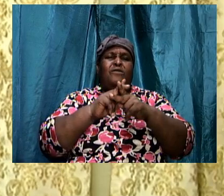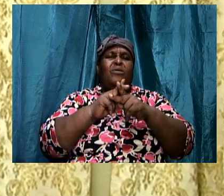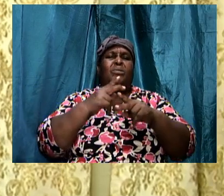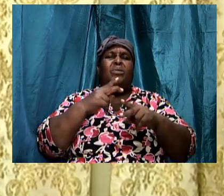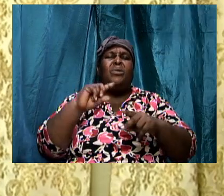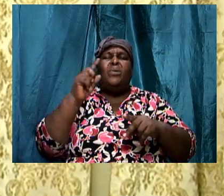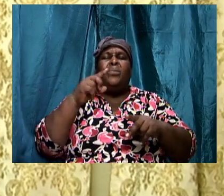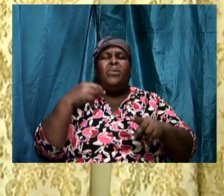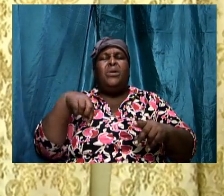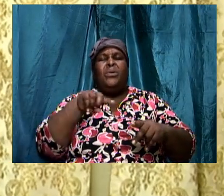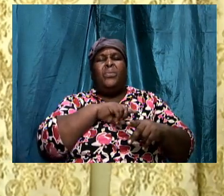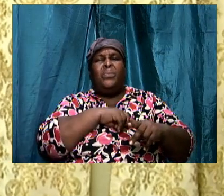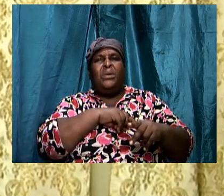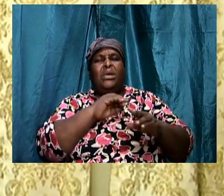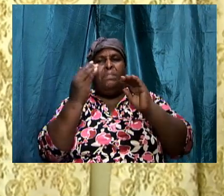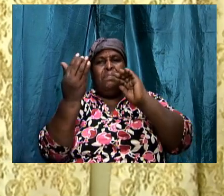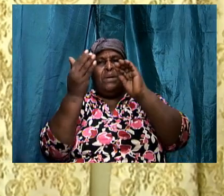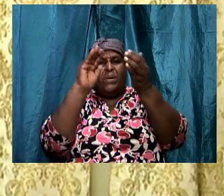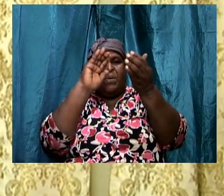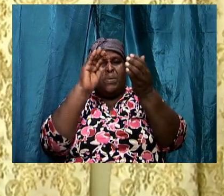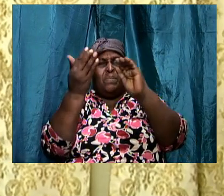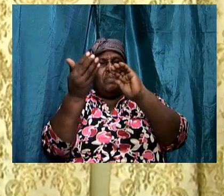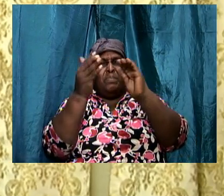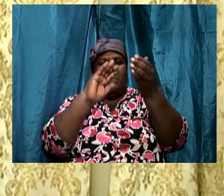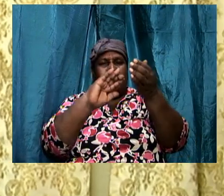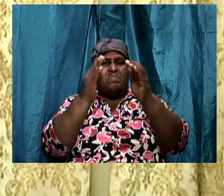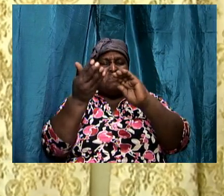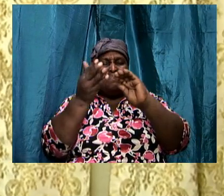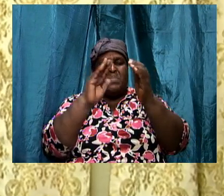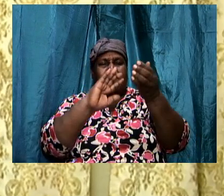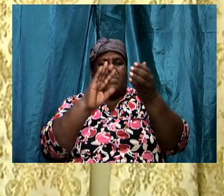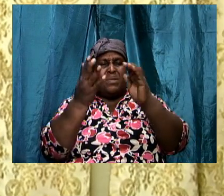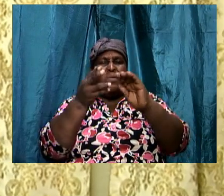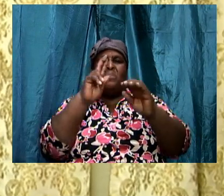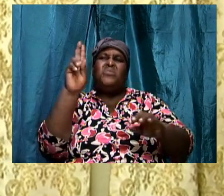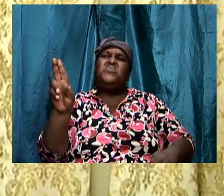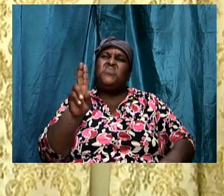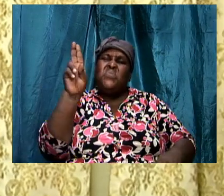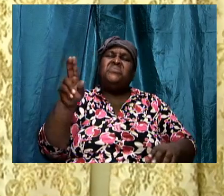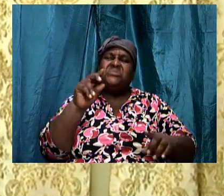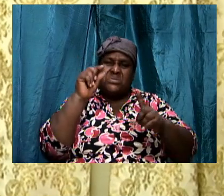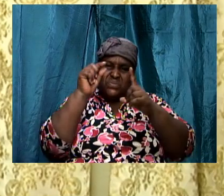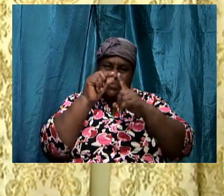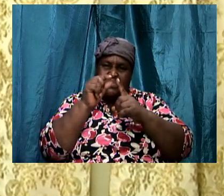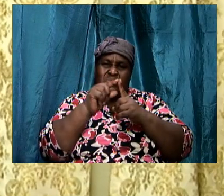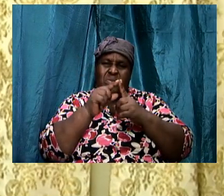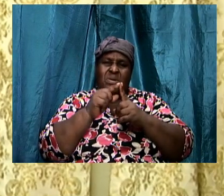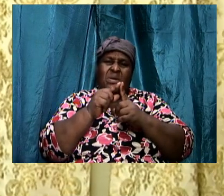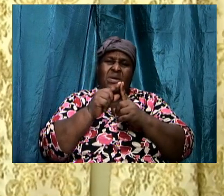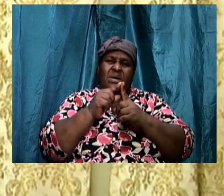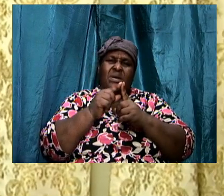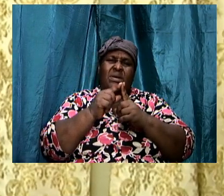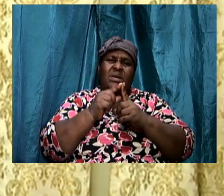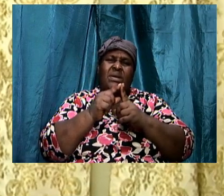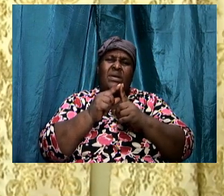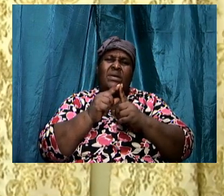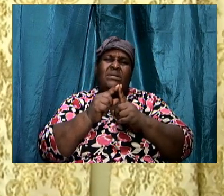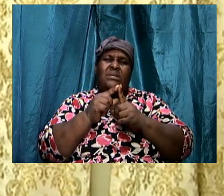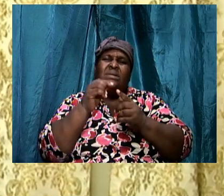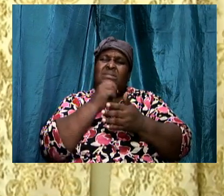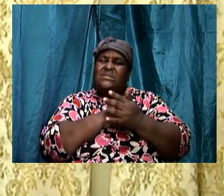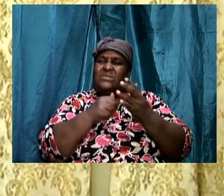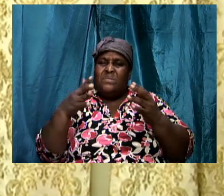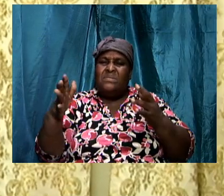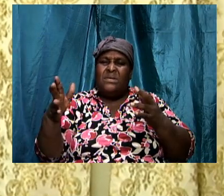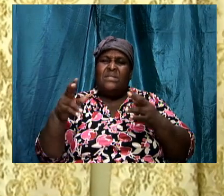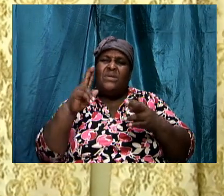Where we become accustomed to. Where we become acclimatized to.